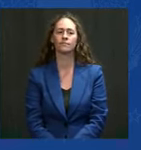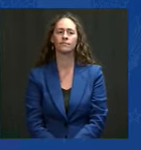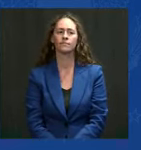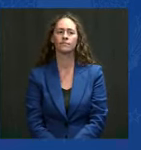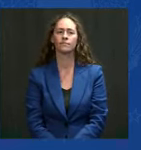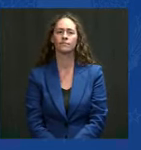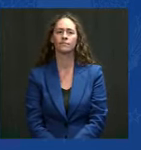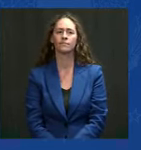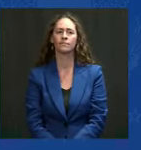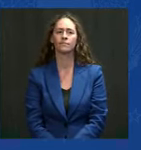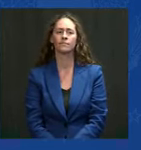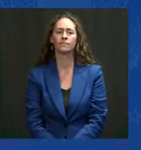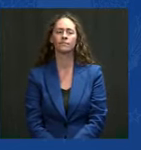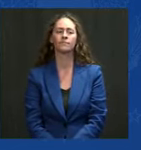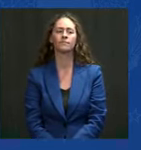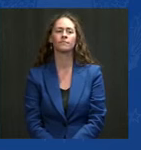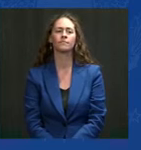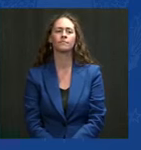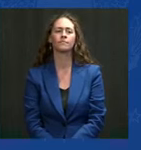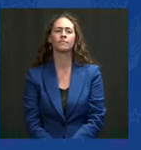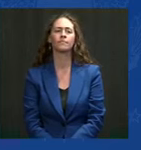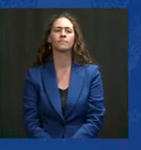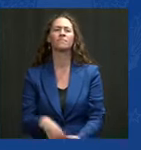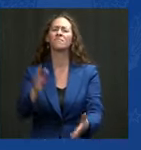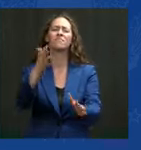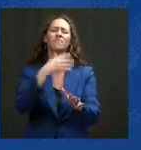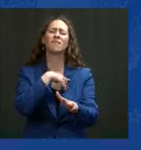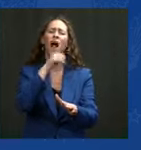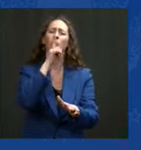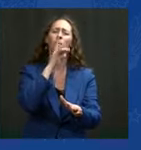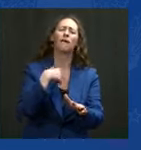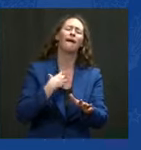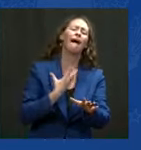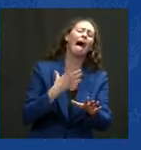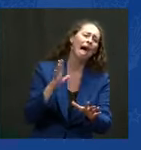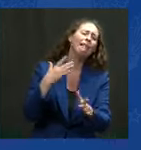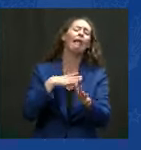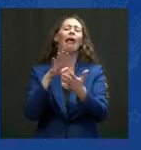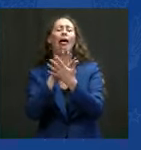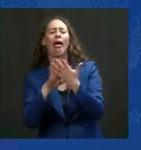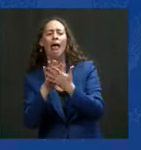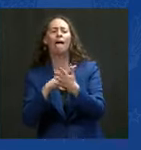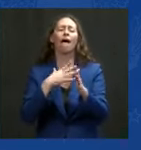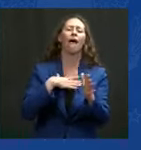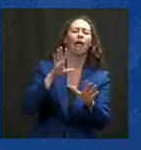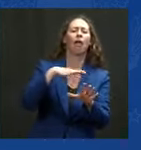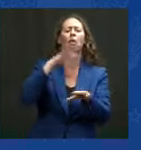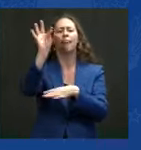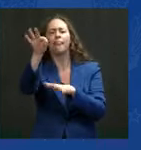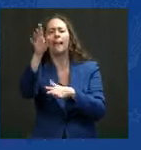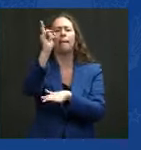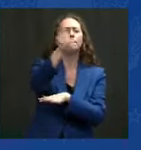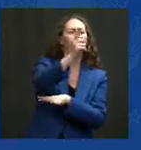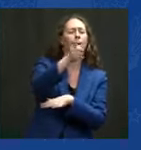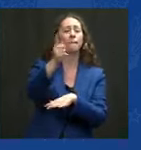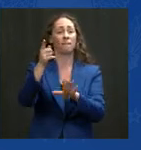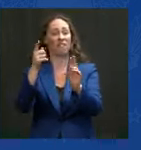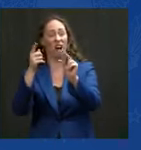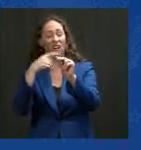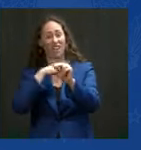I'm not being sentimental. I'm not preaching to you. I'm just giving it to you straight,